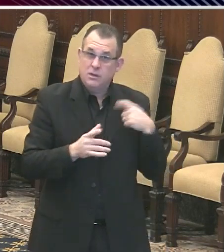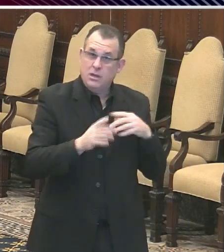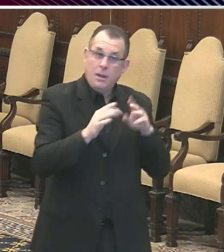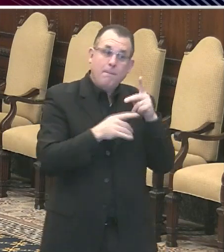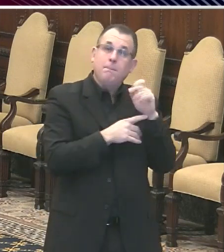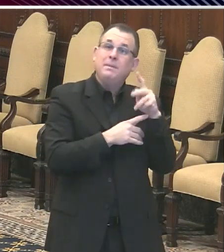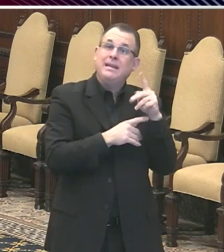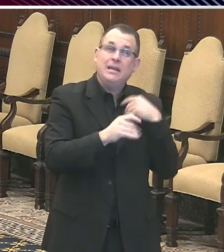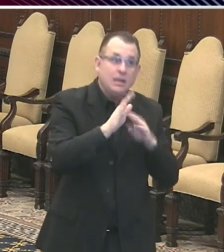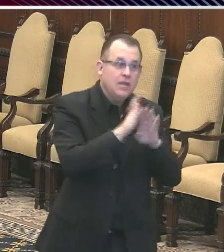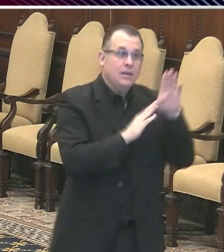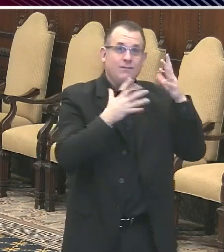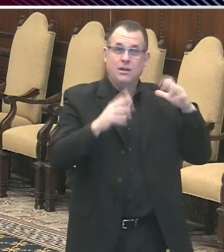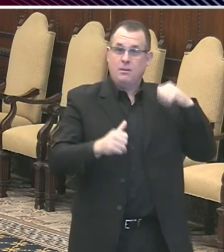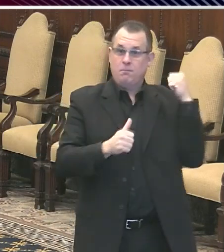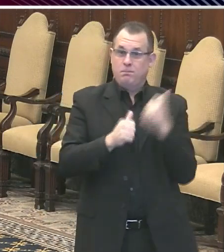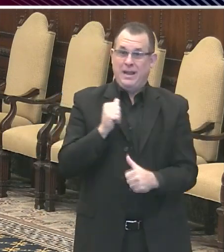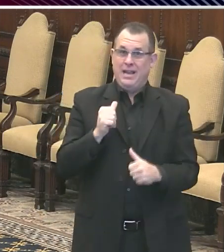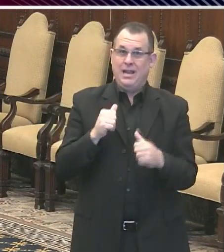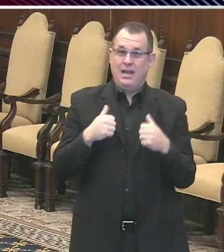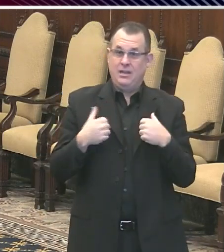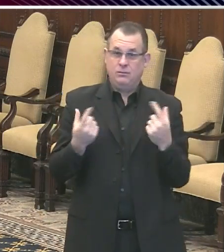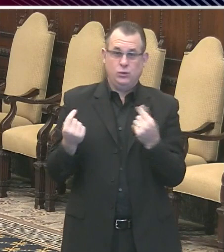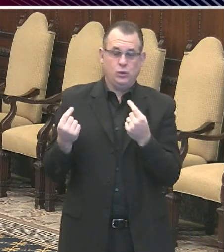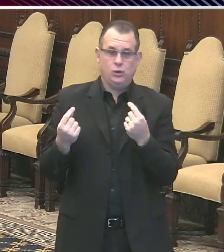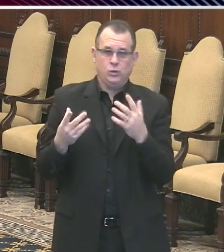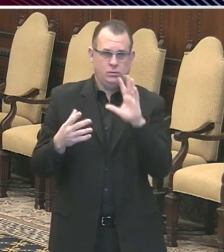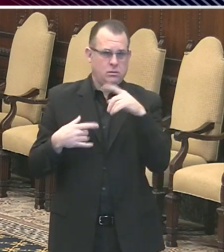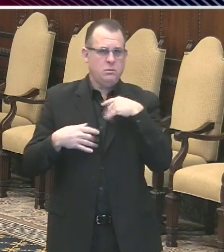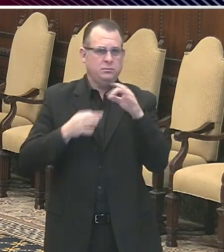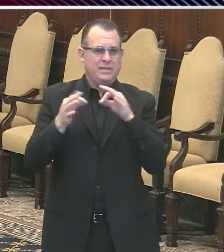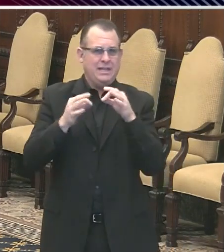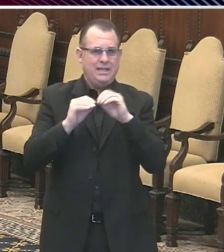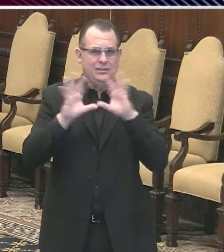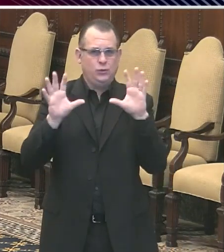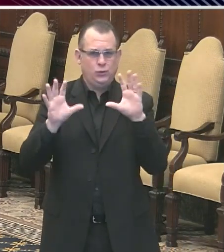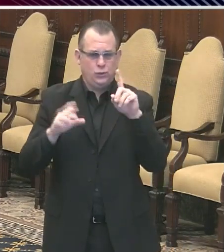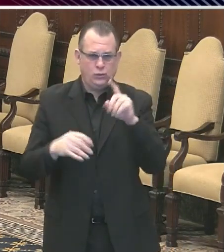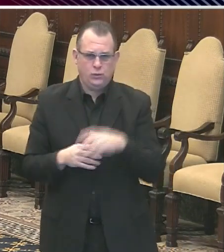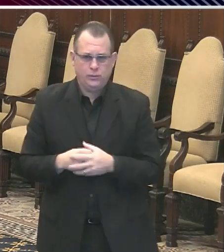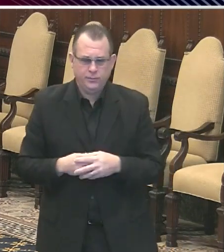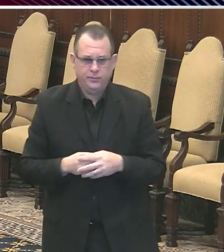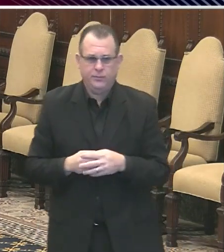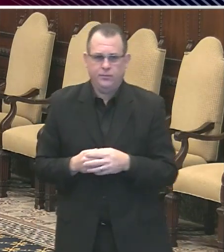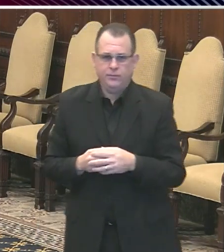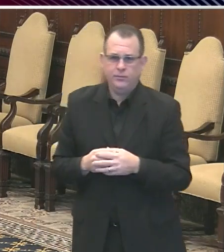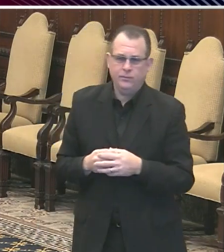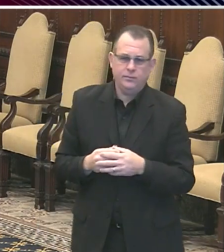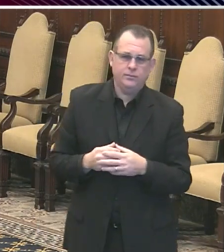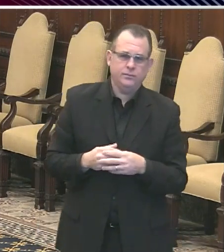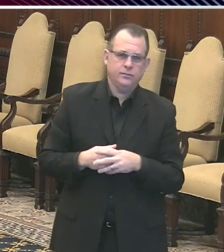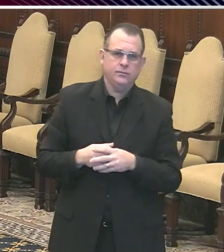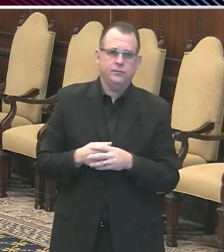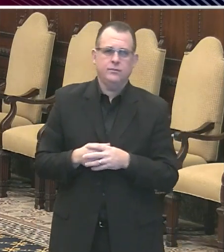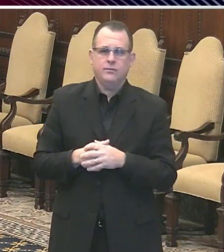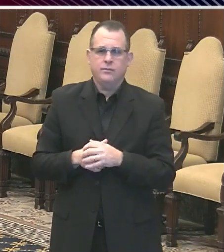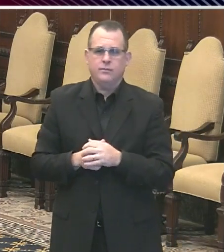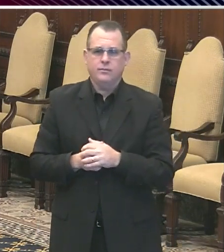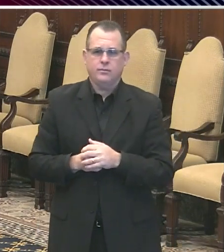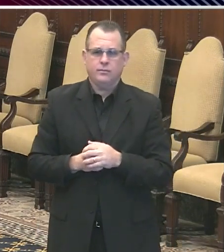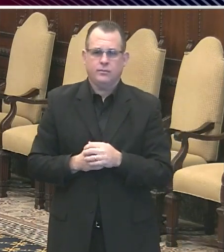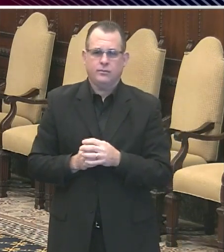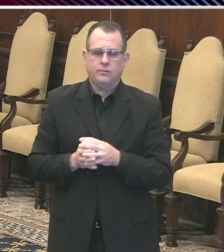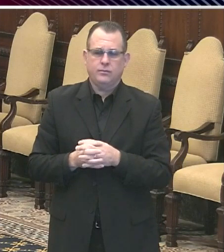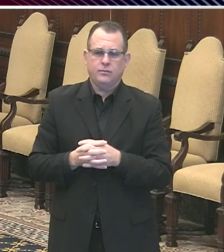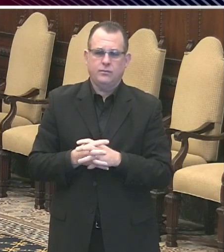and I don't think I gave a very full answer. So I'm going to take a few minutes now, if that's okay, to explain what I mean by that and its significance. And to do that, I need